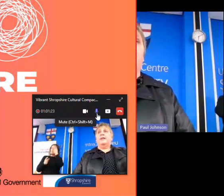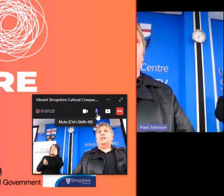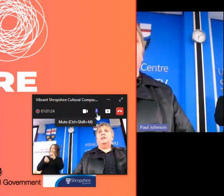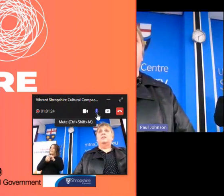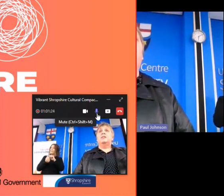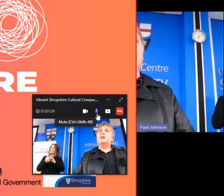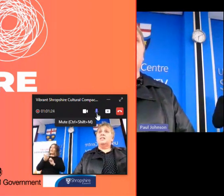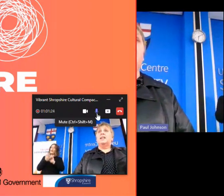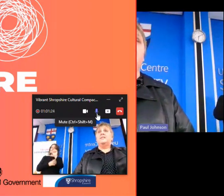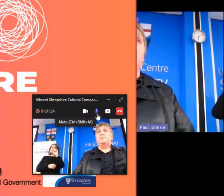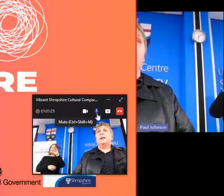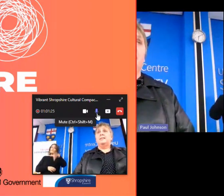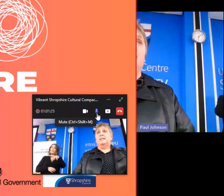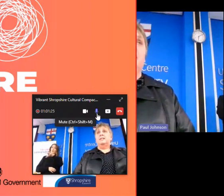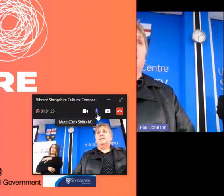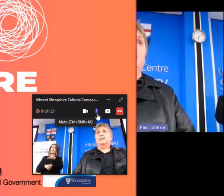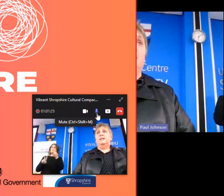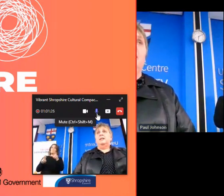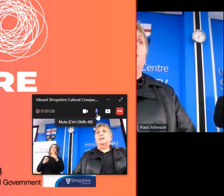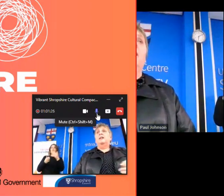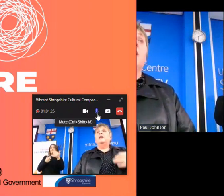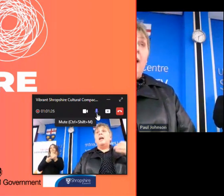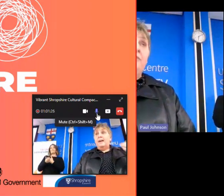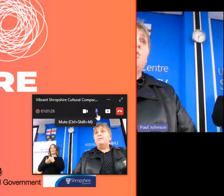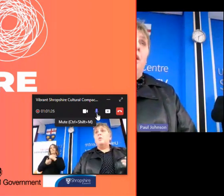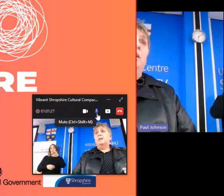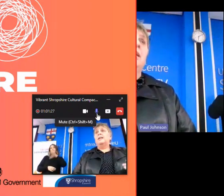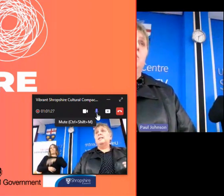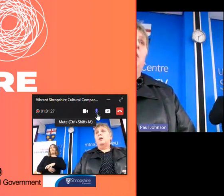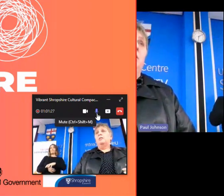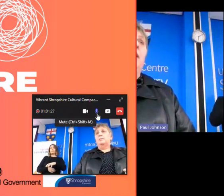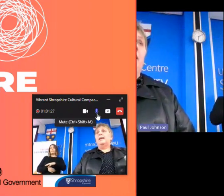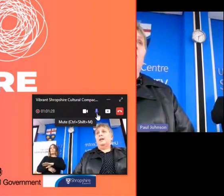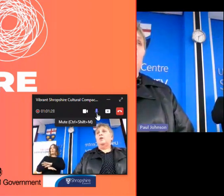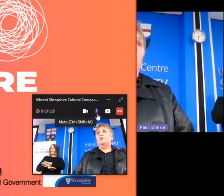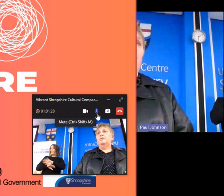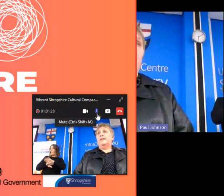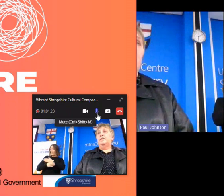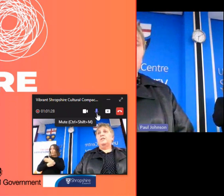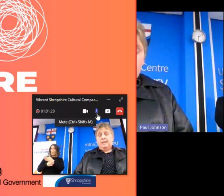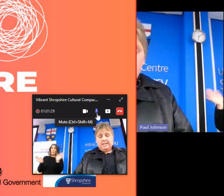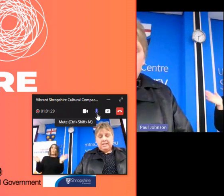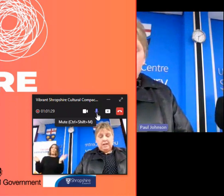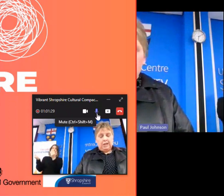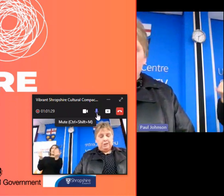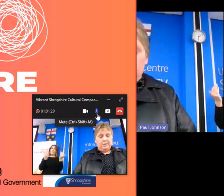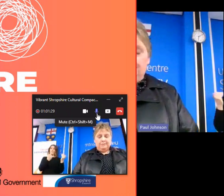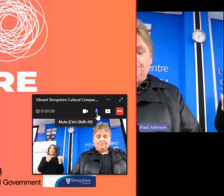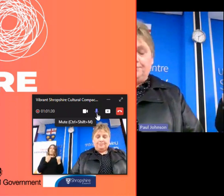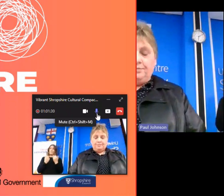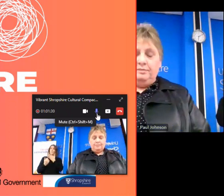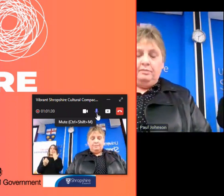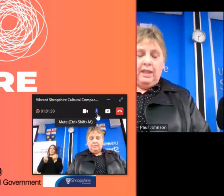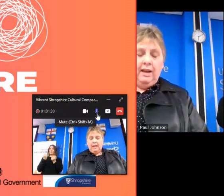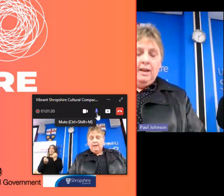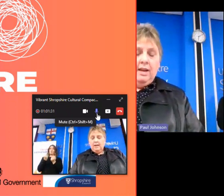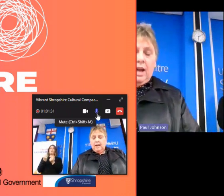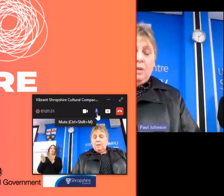that cultural venues are safe spaces everyone is welcome in cultural venues there is no judgment